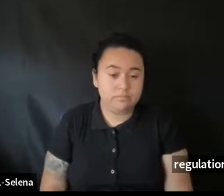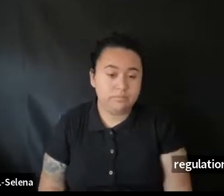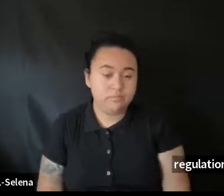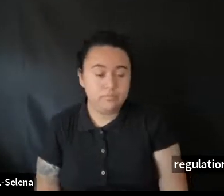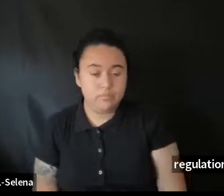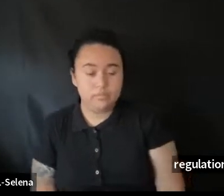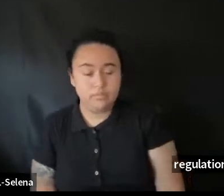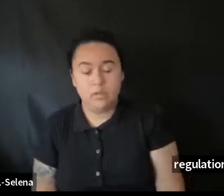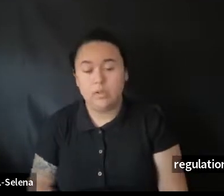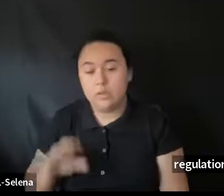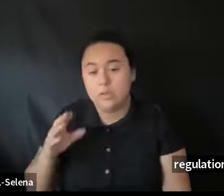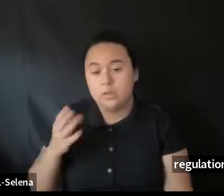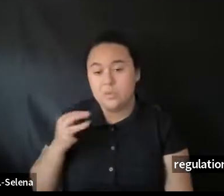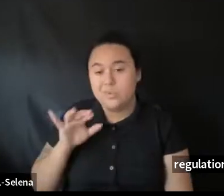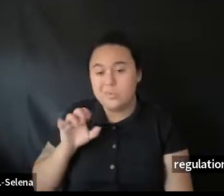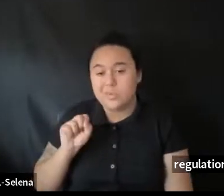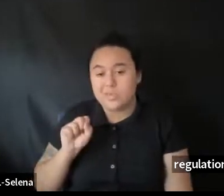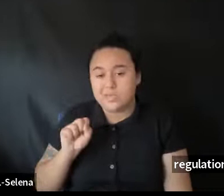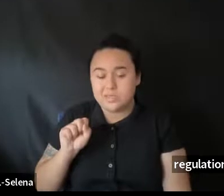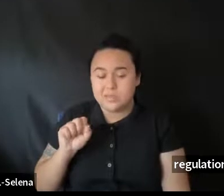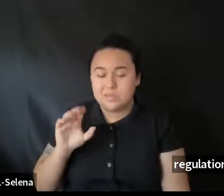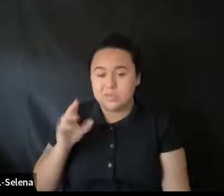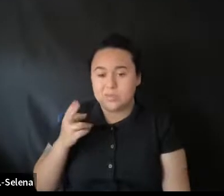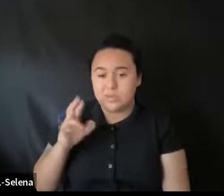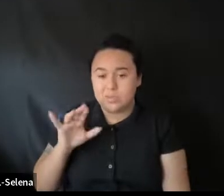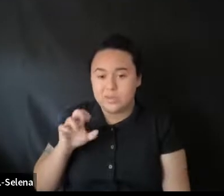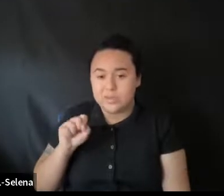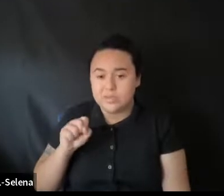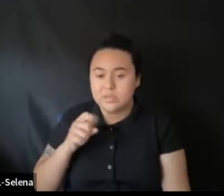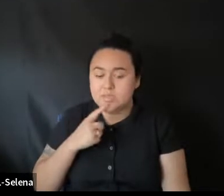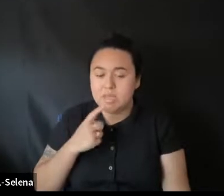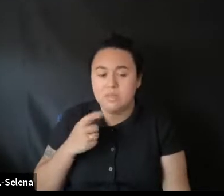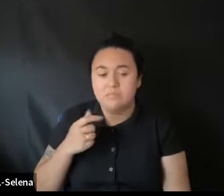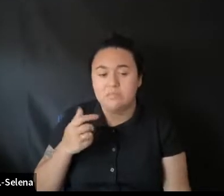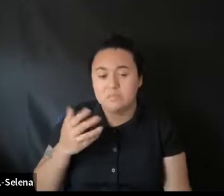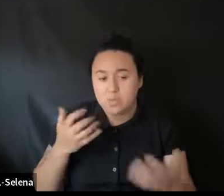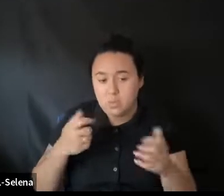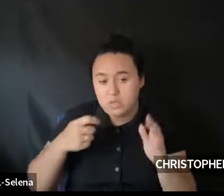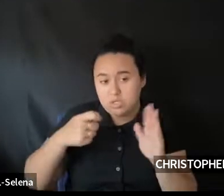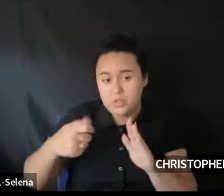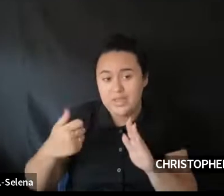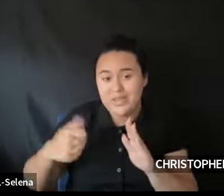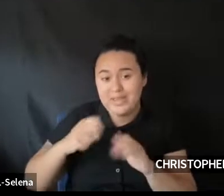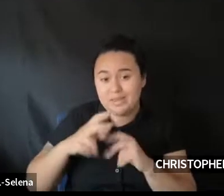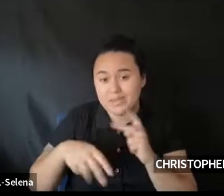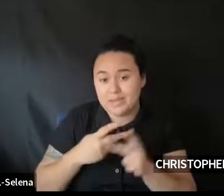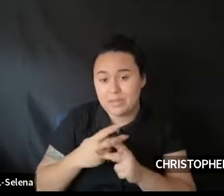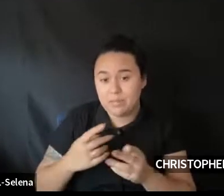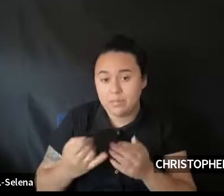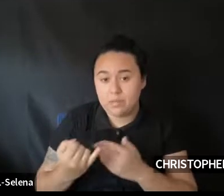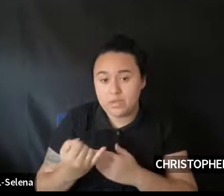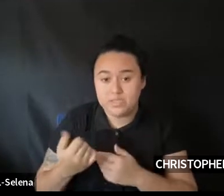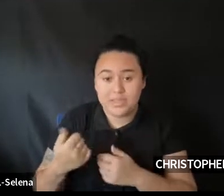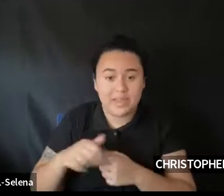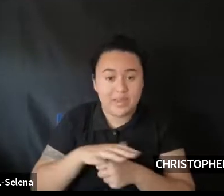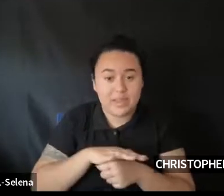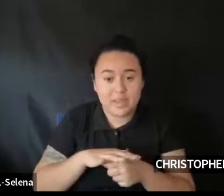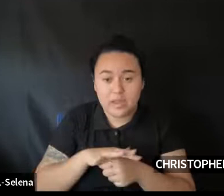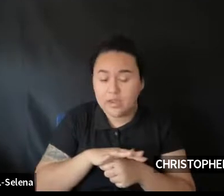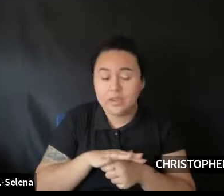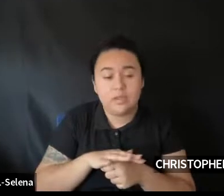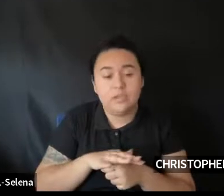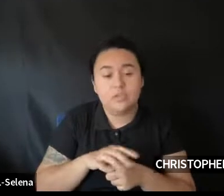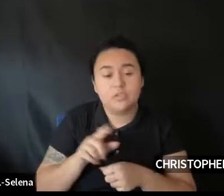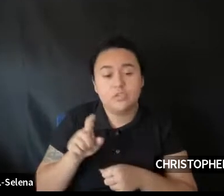You know. I. Anybody. Looking to shoot. Any type of project. In any jurisdiction. Should certainly.